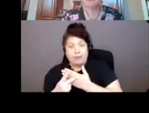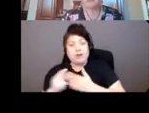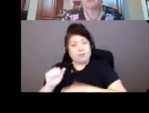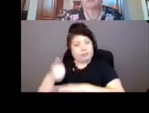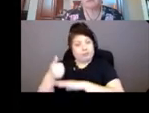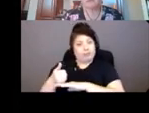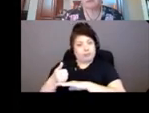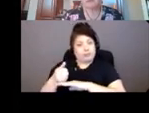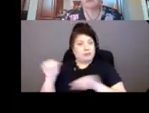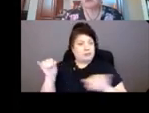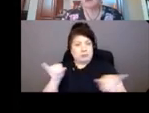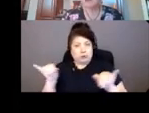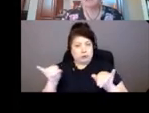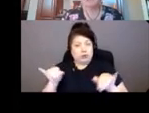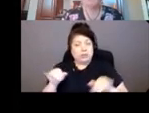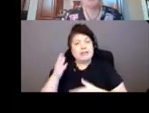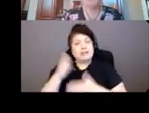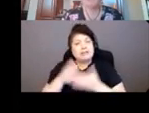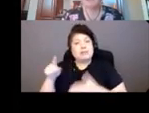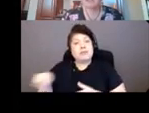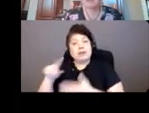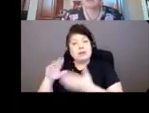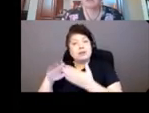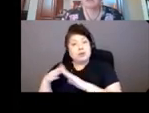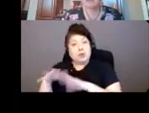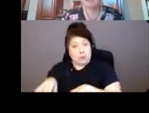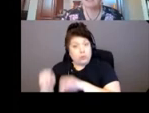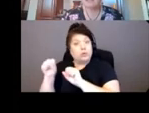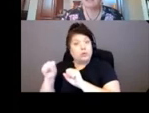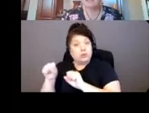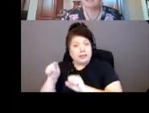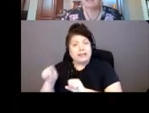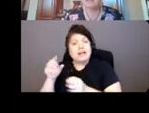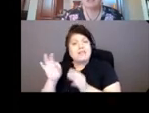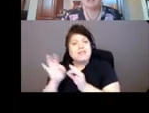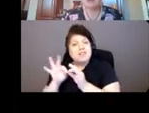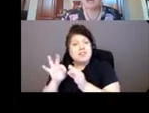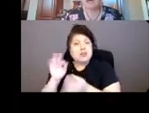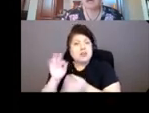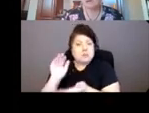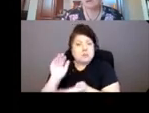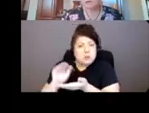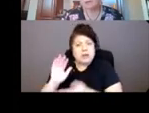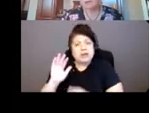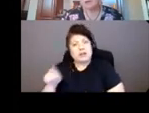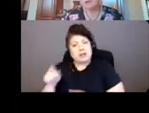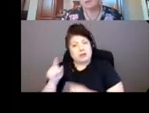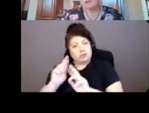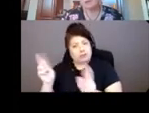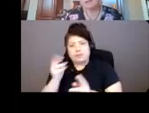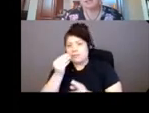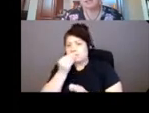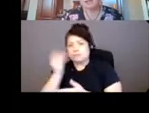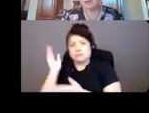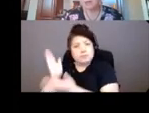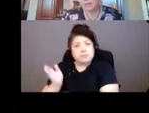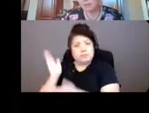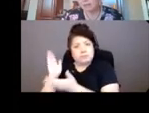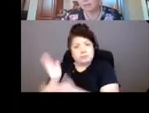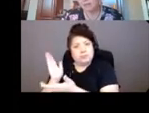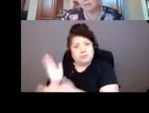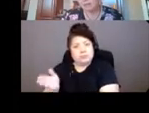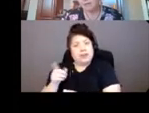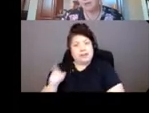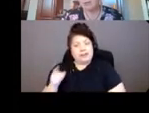minimal fee. They're getting five or six meals so that isolated senior or older adults is getting healthy